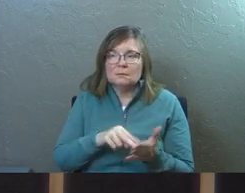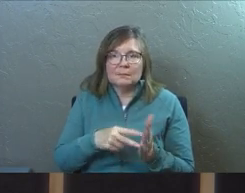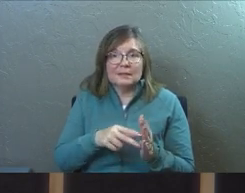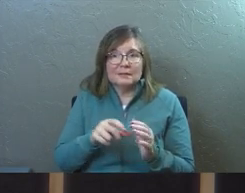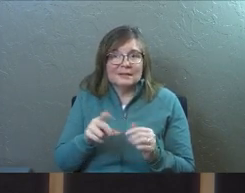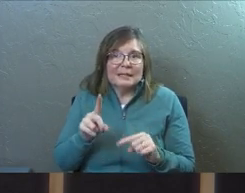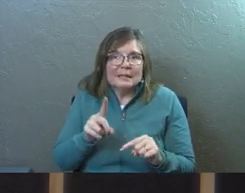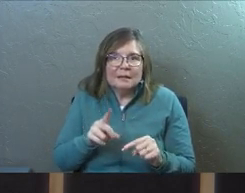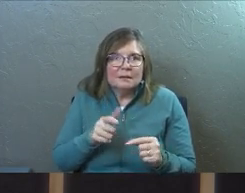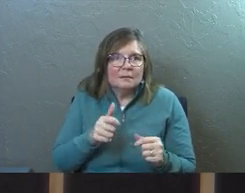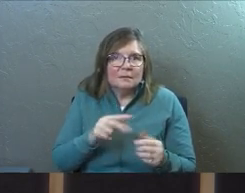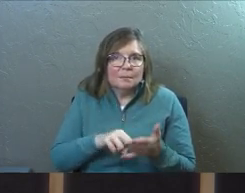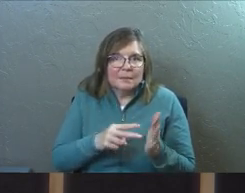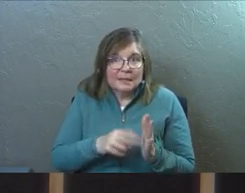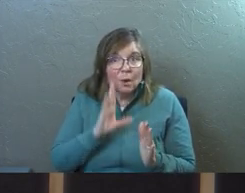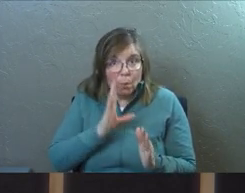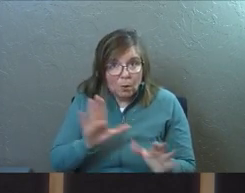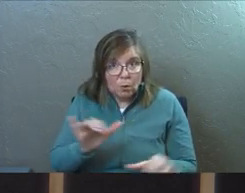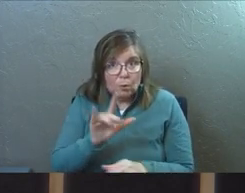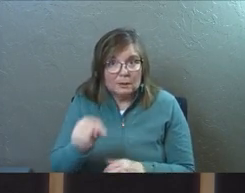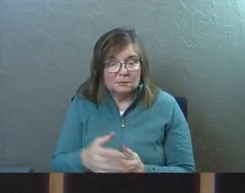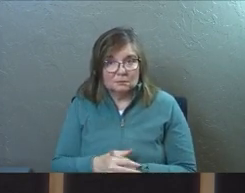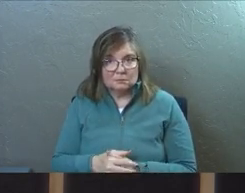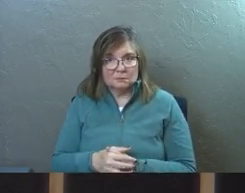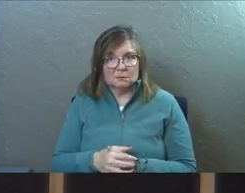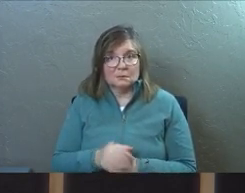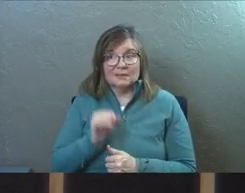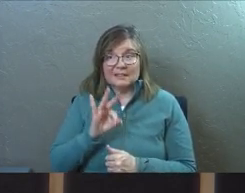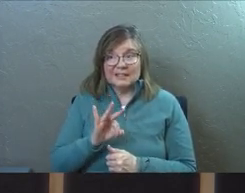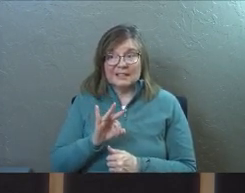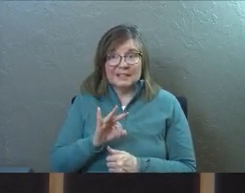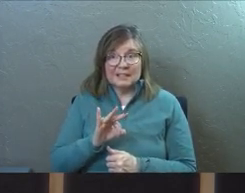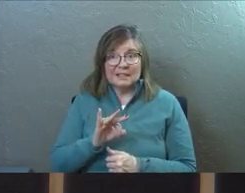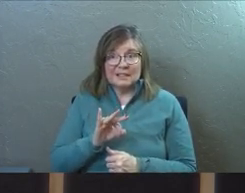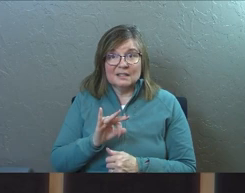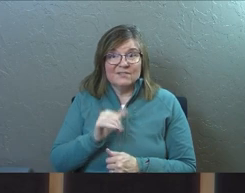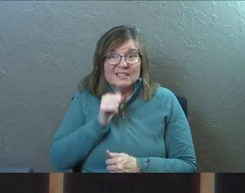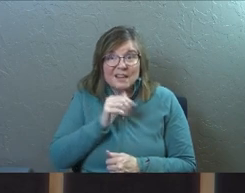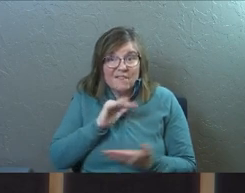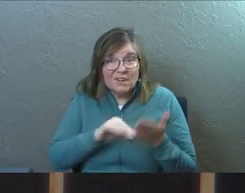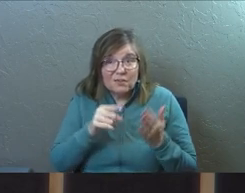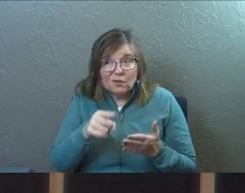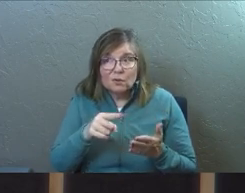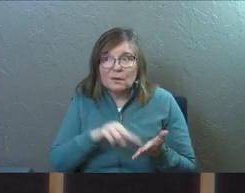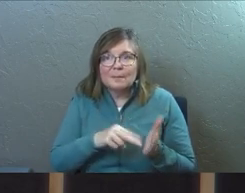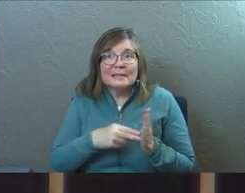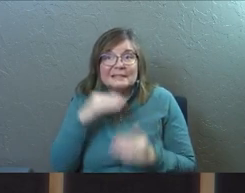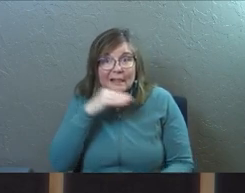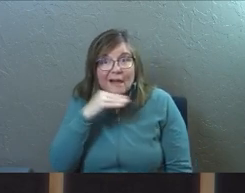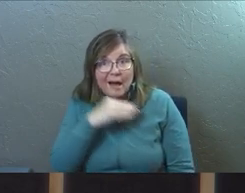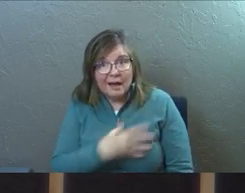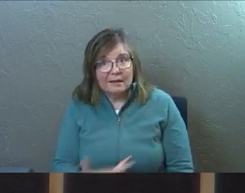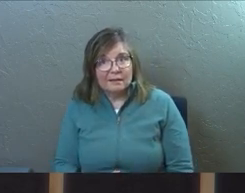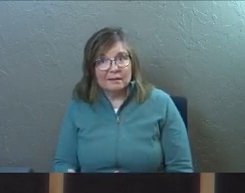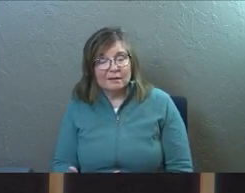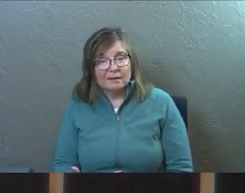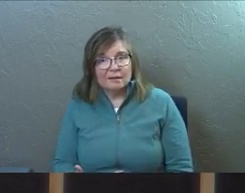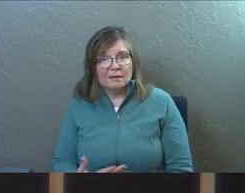he can't not do it. If he doesn't forgive you, he's a liar.